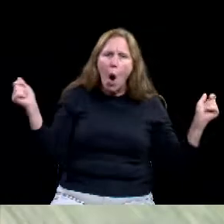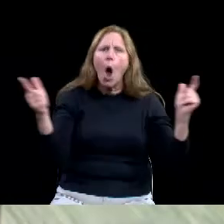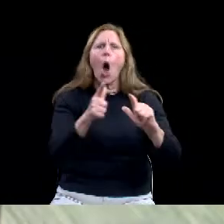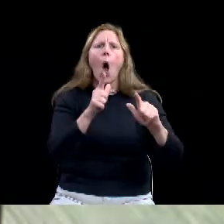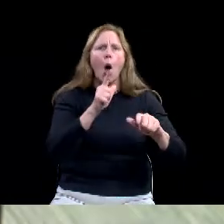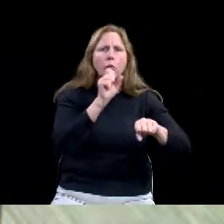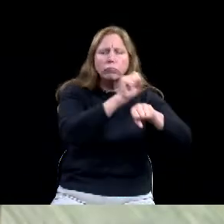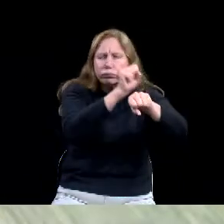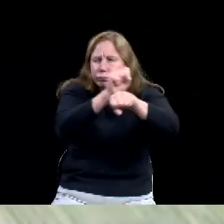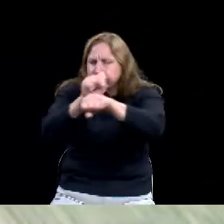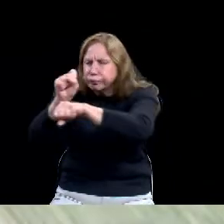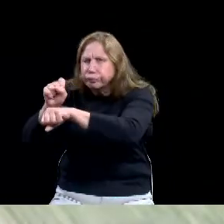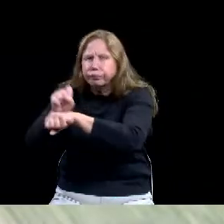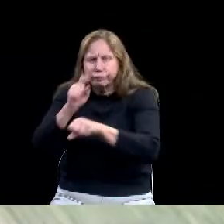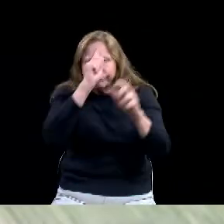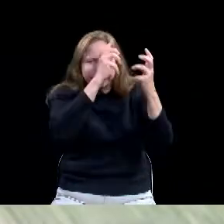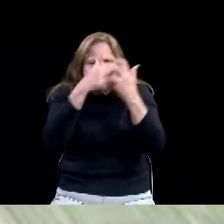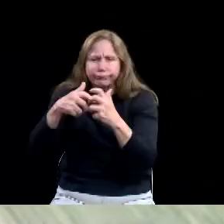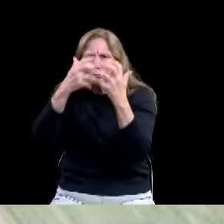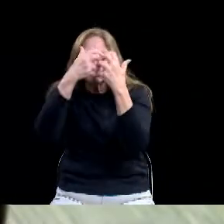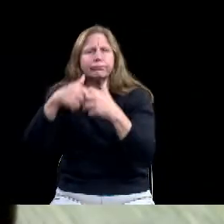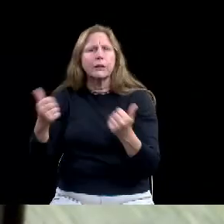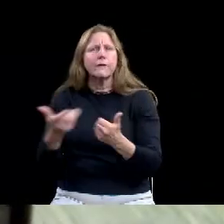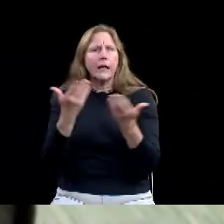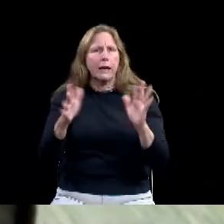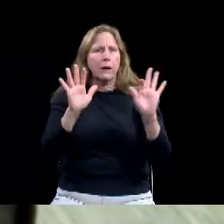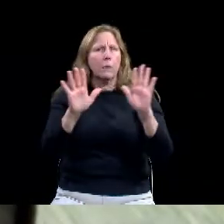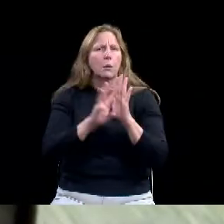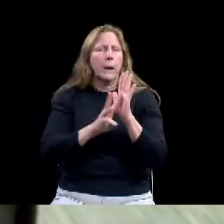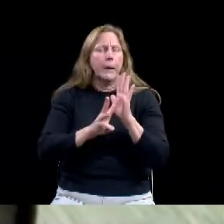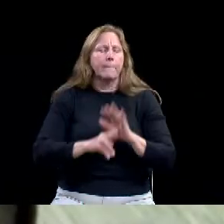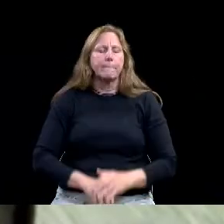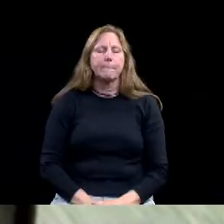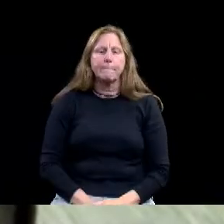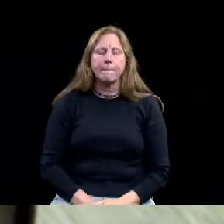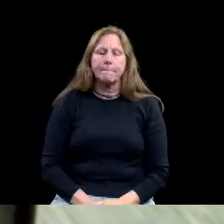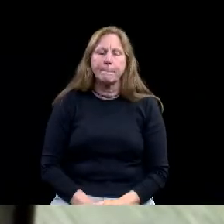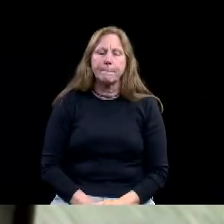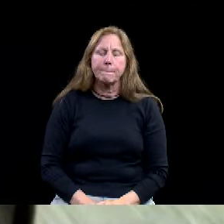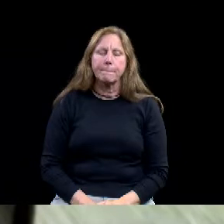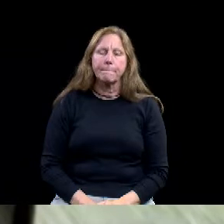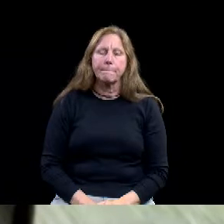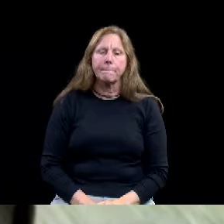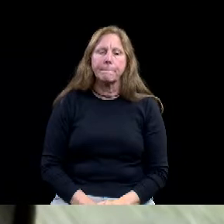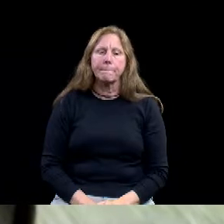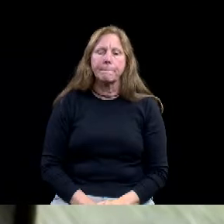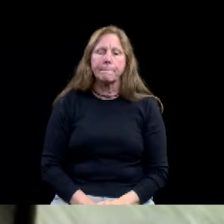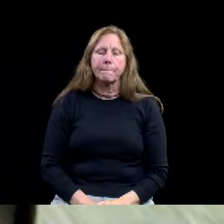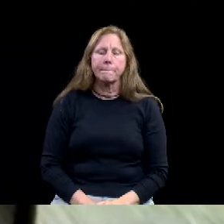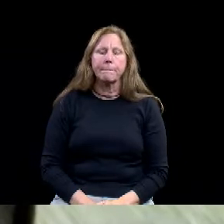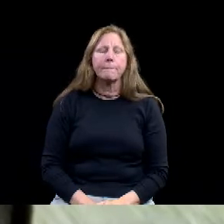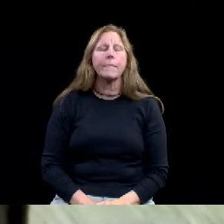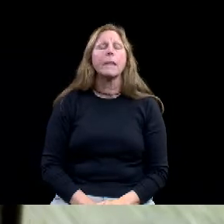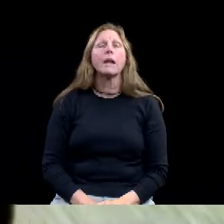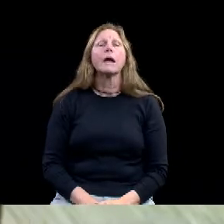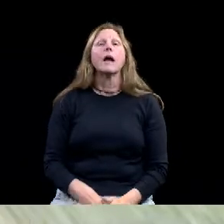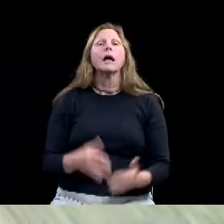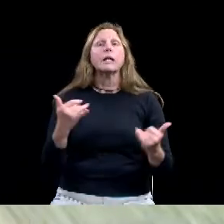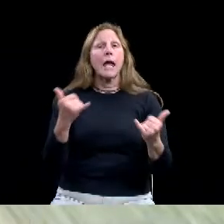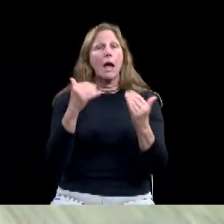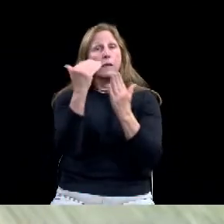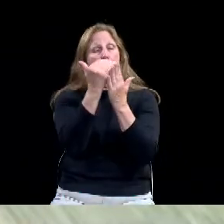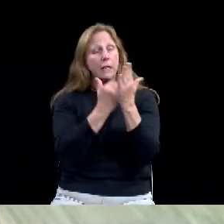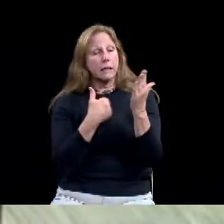Our on our agenda today, we do have four informal reports. Of course, the first is our